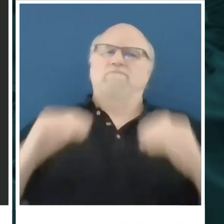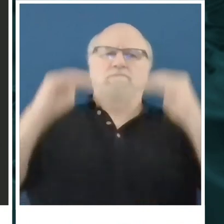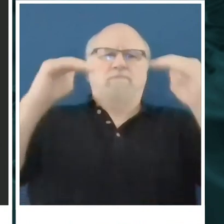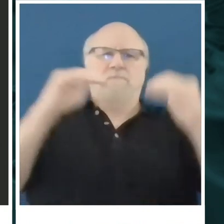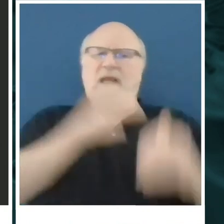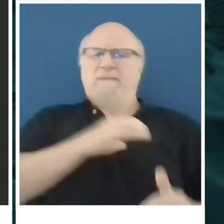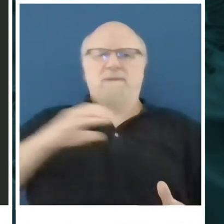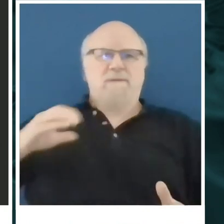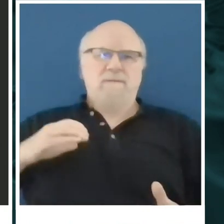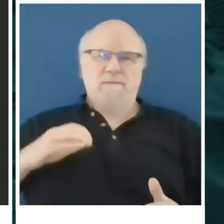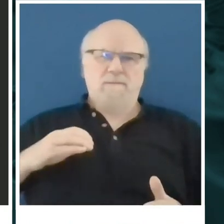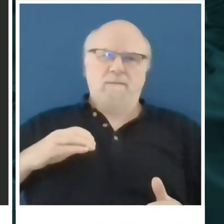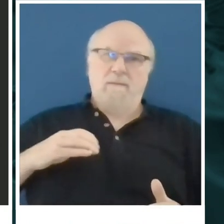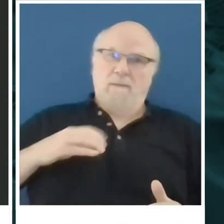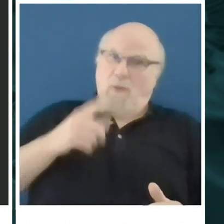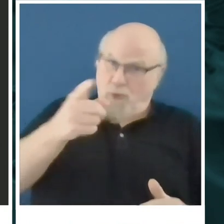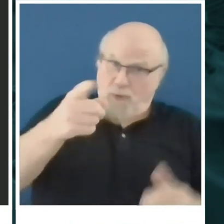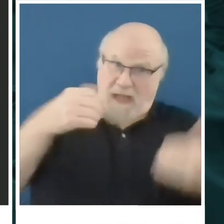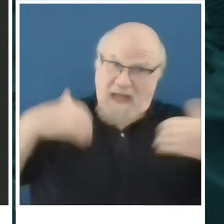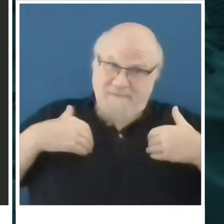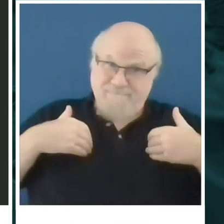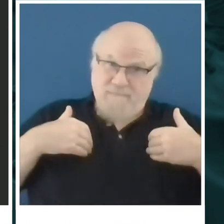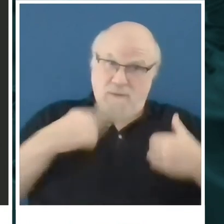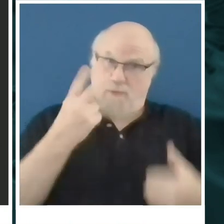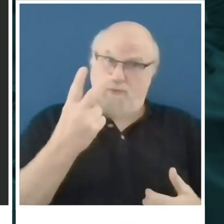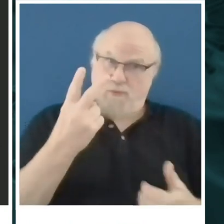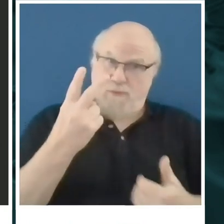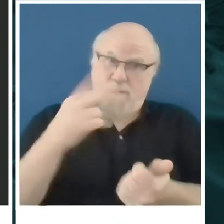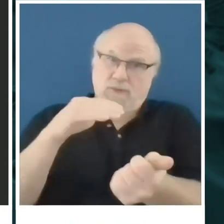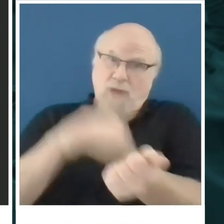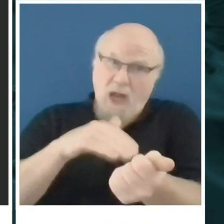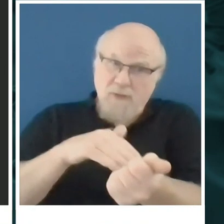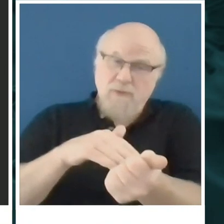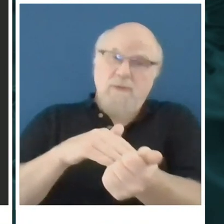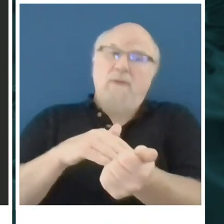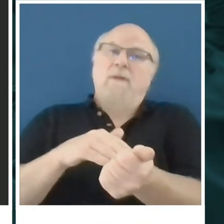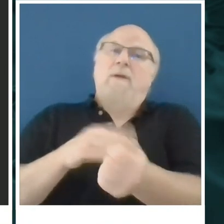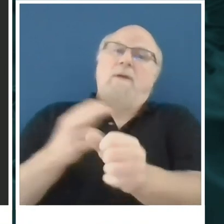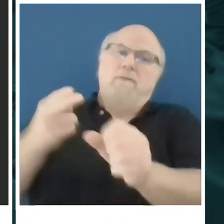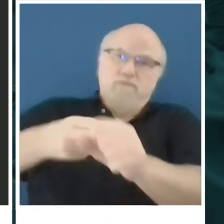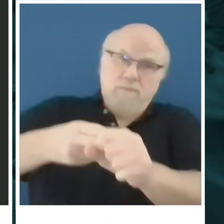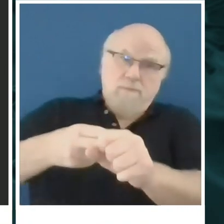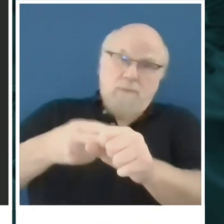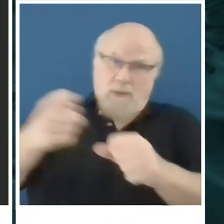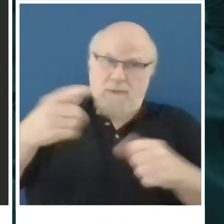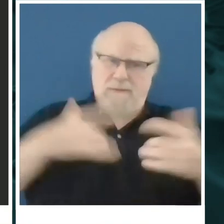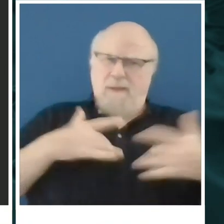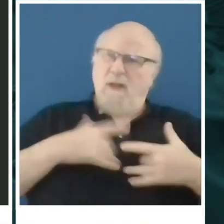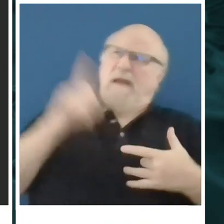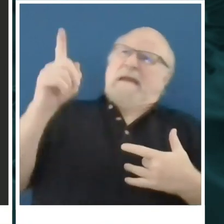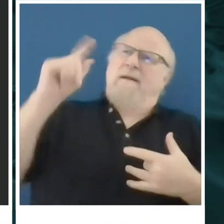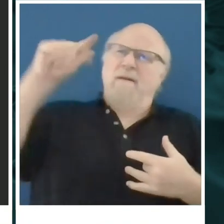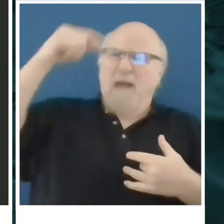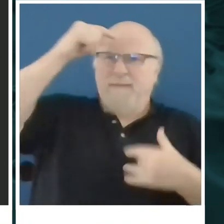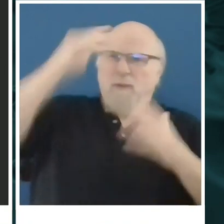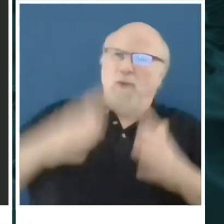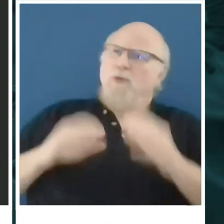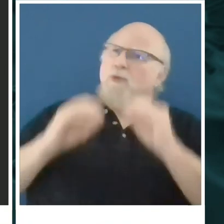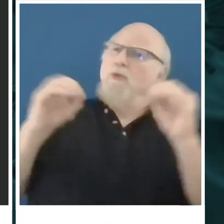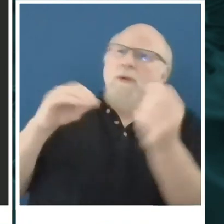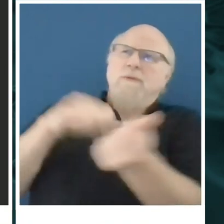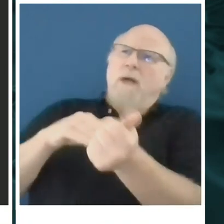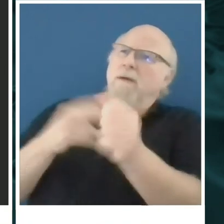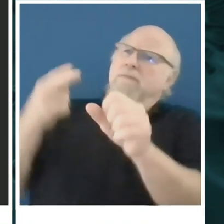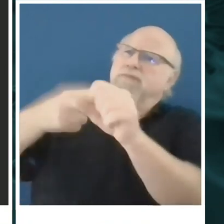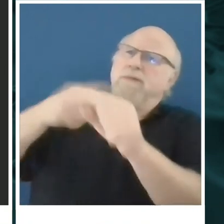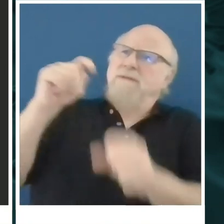council does have two medical doctors. Are you concerned that the governor may not be getting that medical advice when he